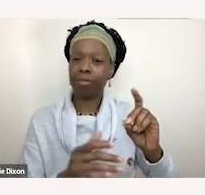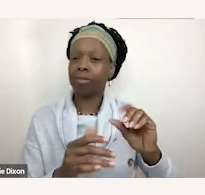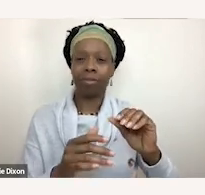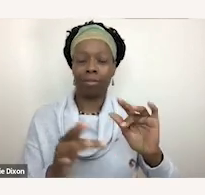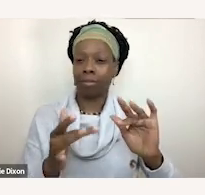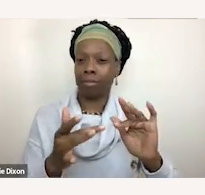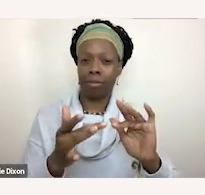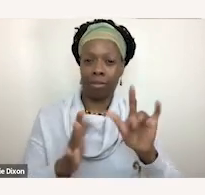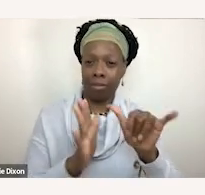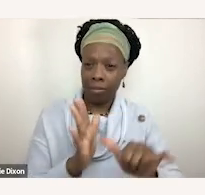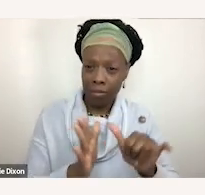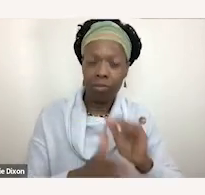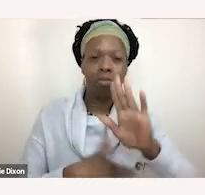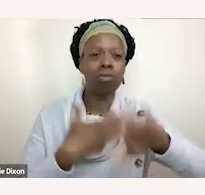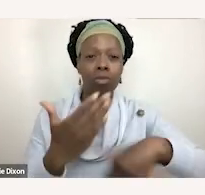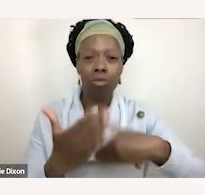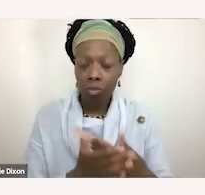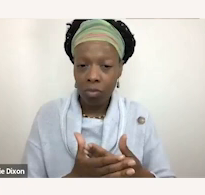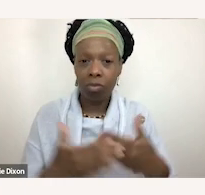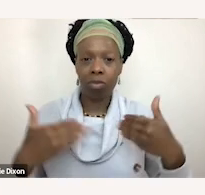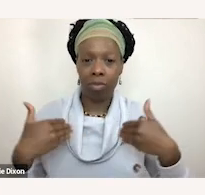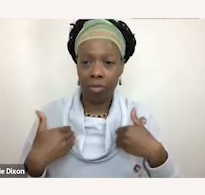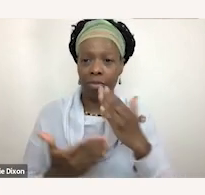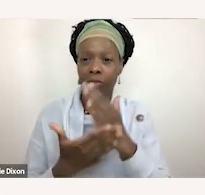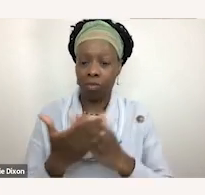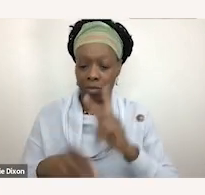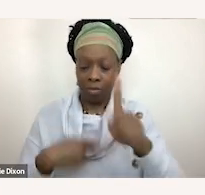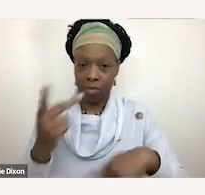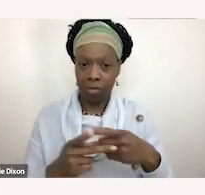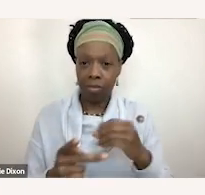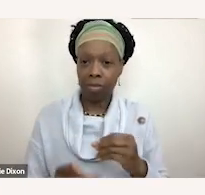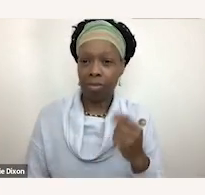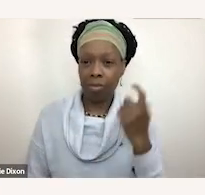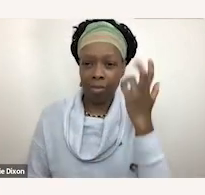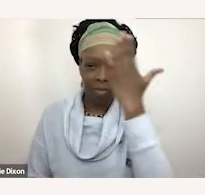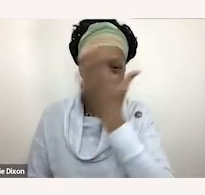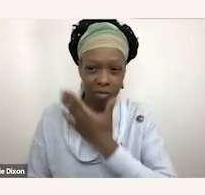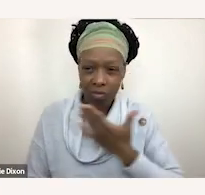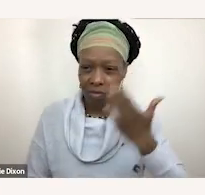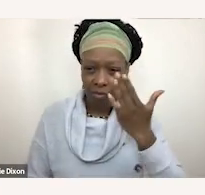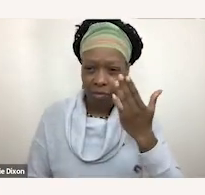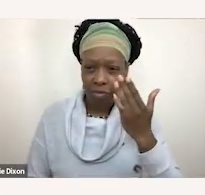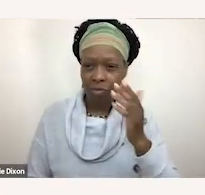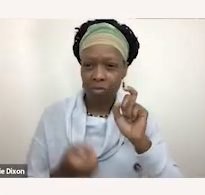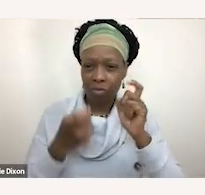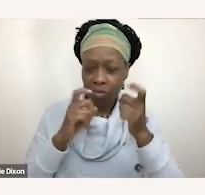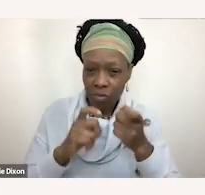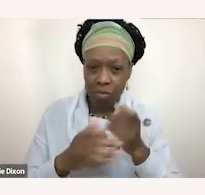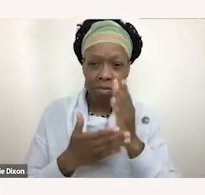a ton of them, almost all of them have some kind of facial disfigurement or a disability.